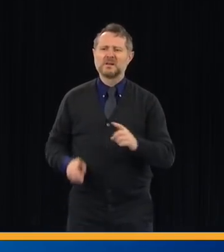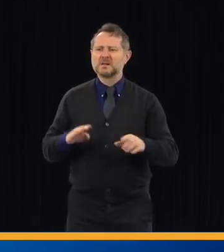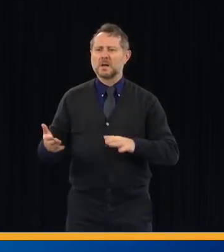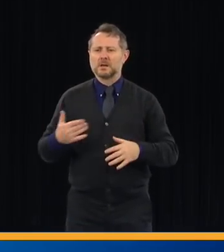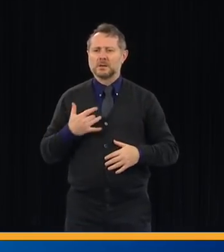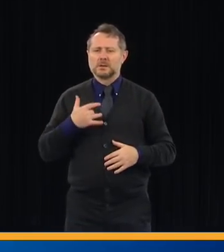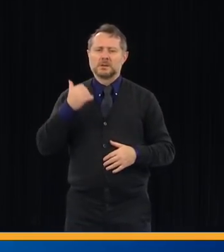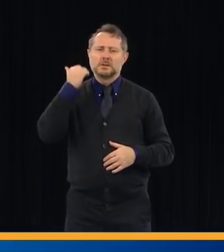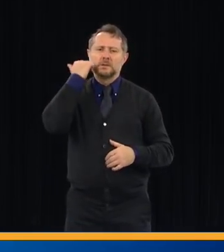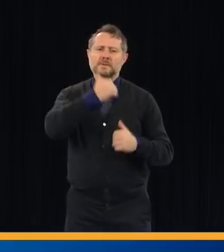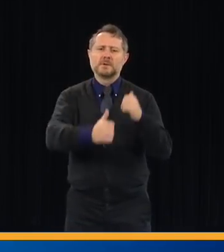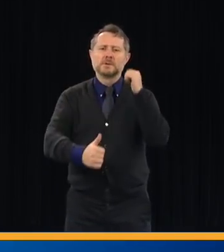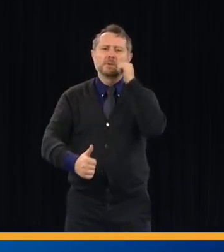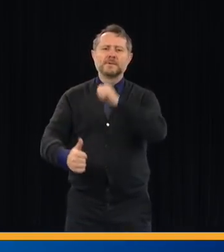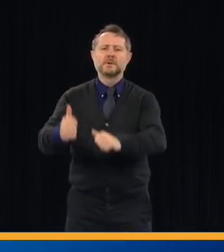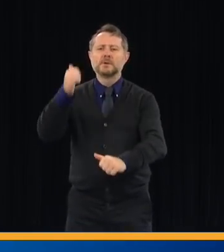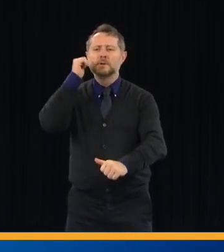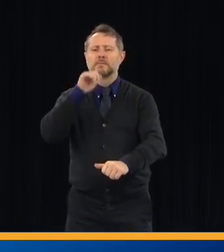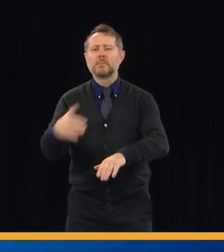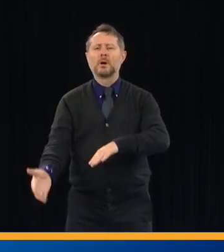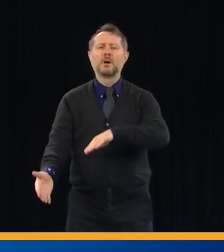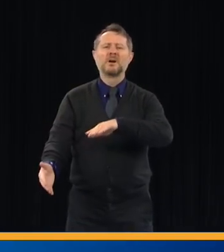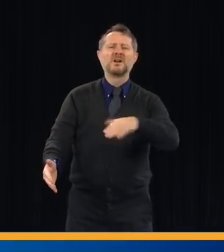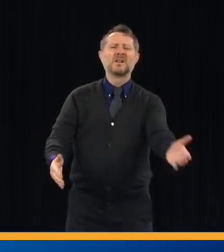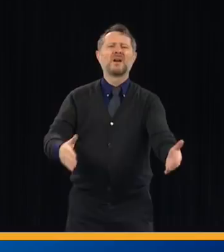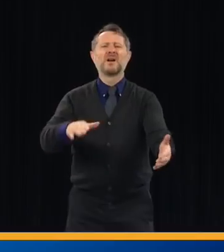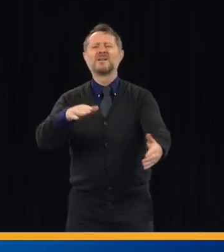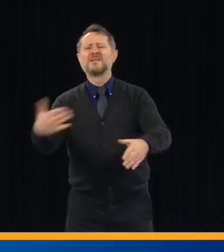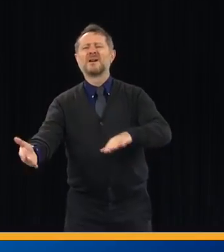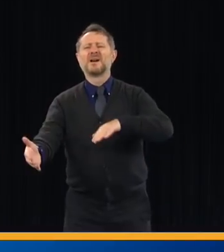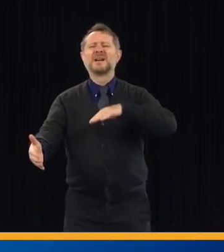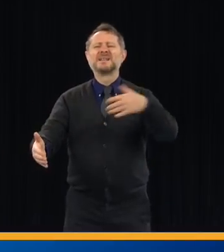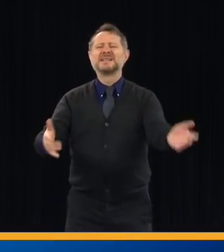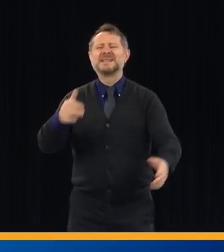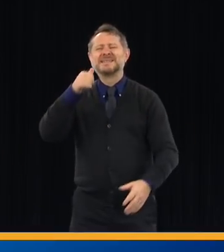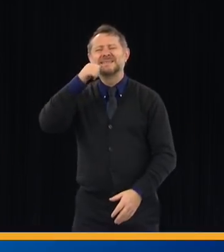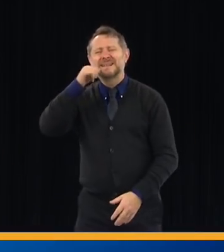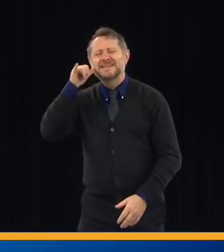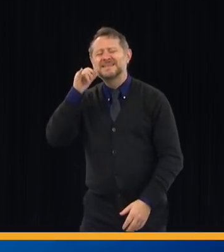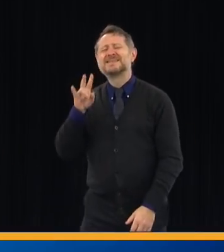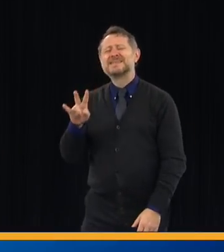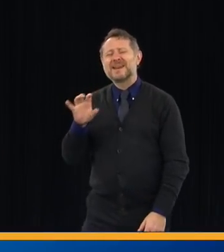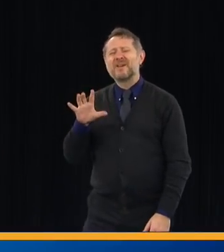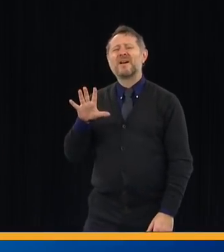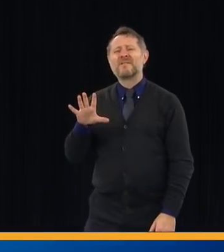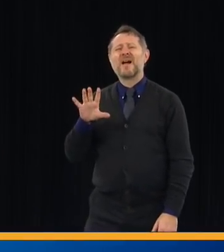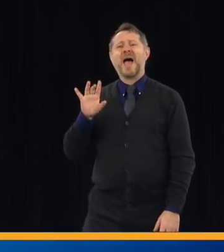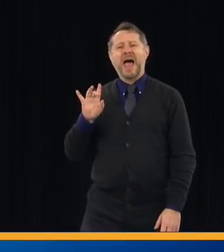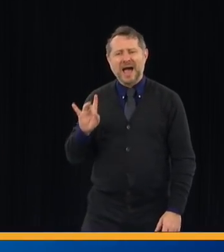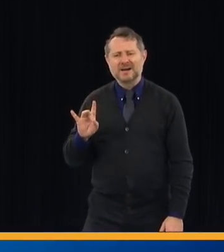758 people lost their lives in a 24-hour period.